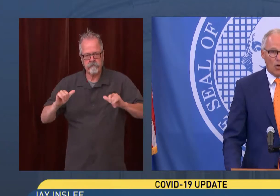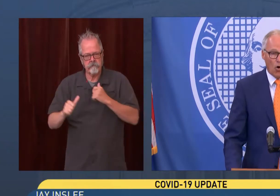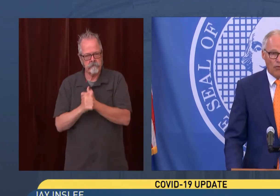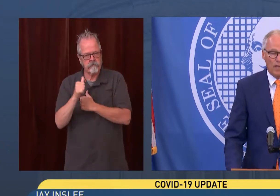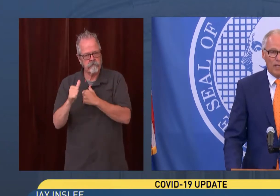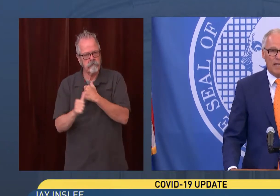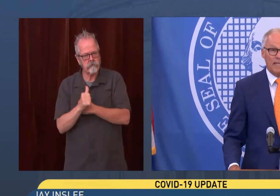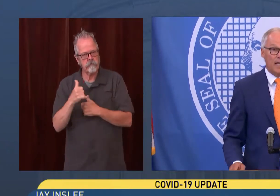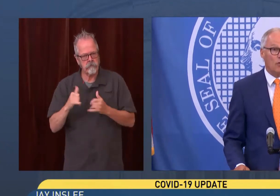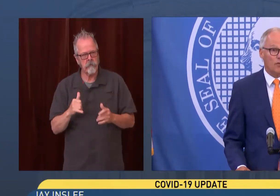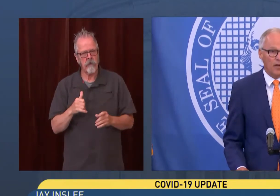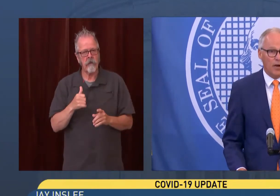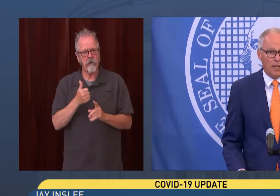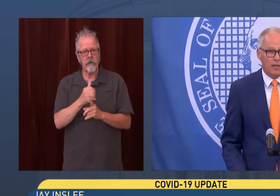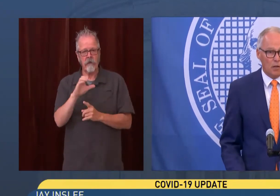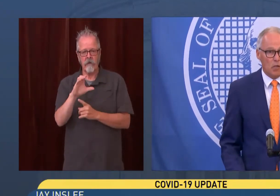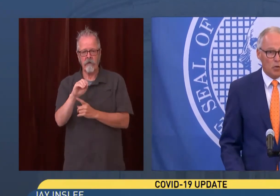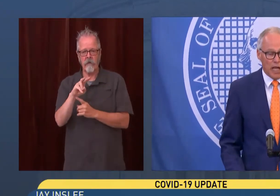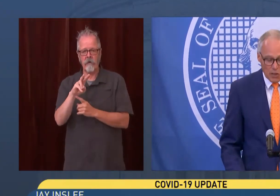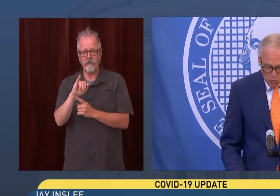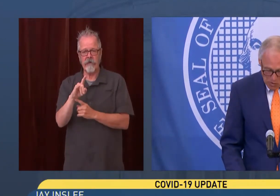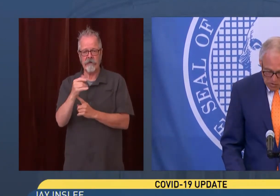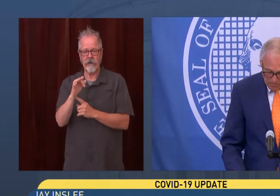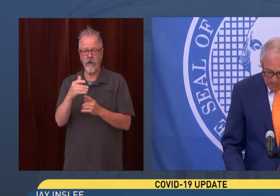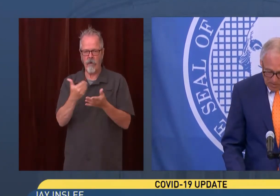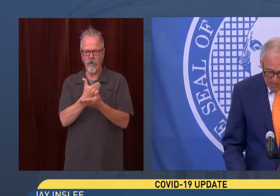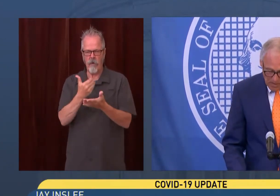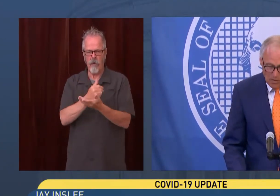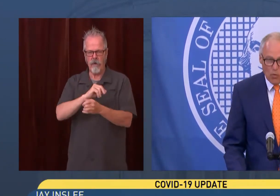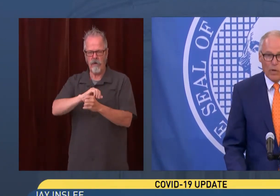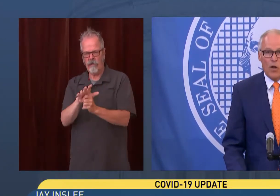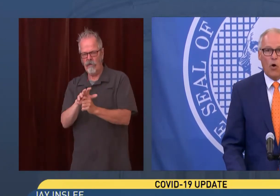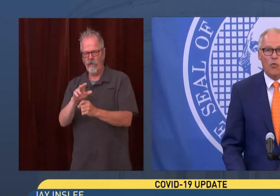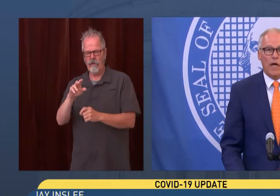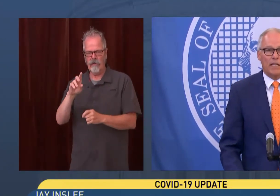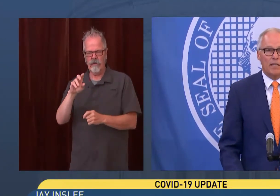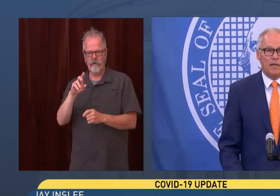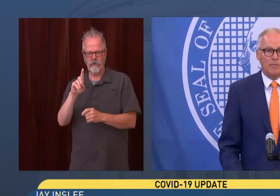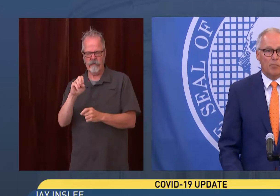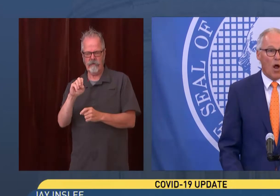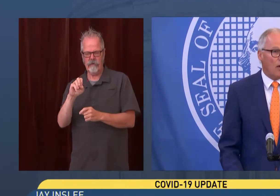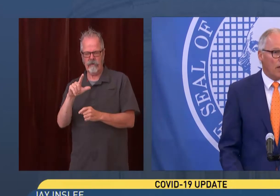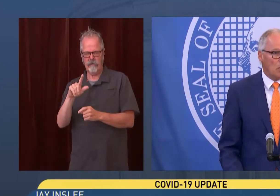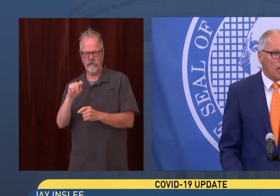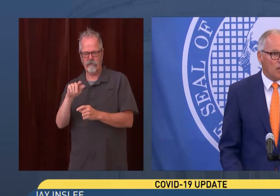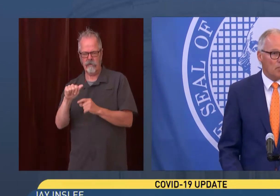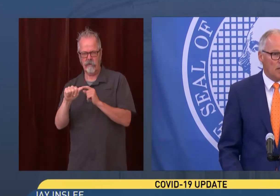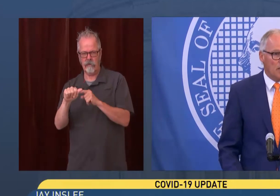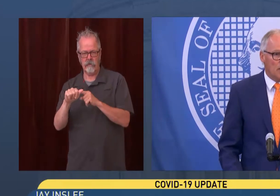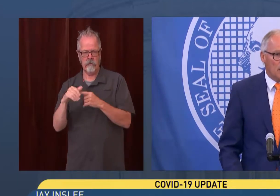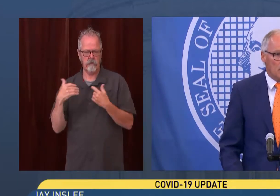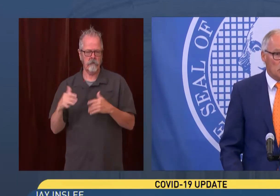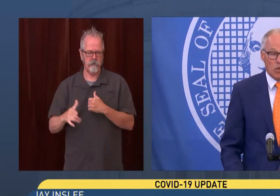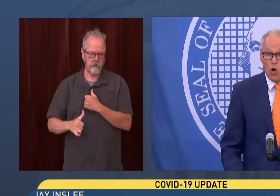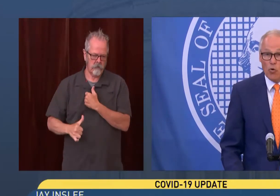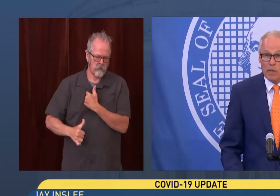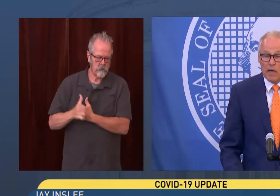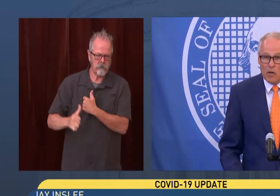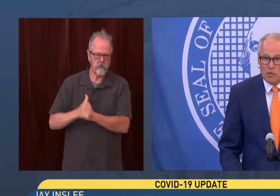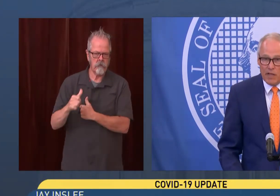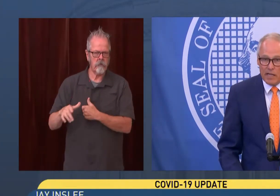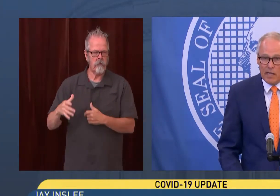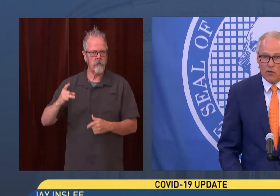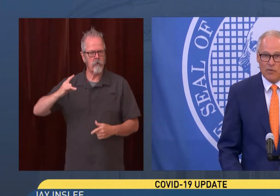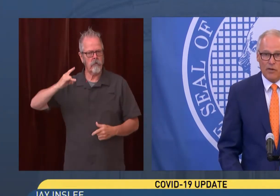COVID and the Delta variant that is so dangerous. We know that progress has been slowed